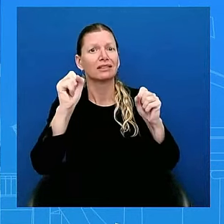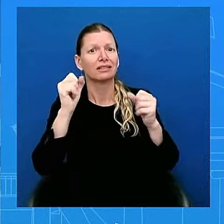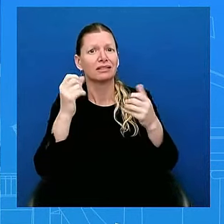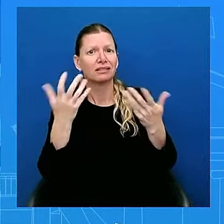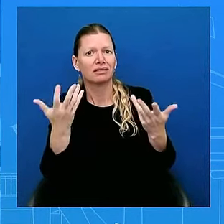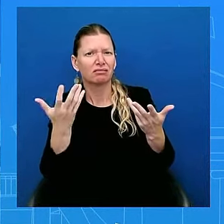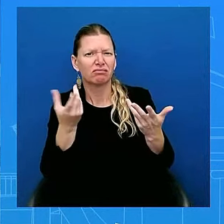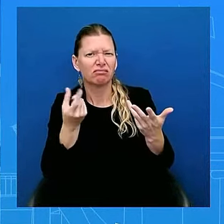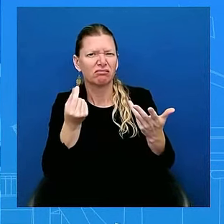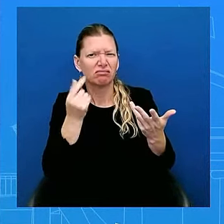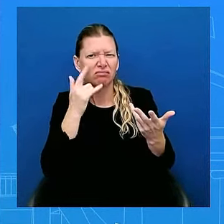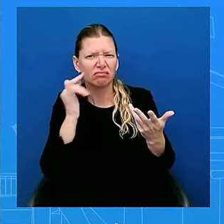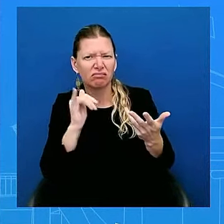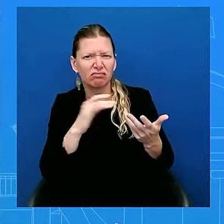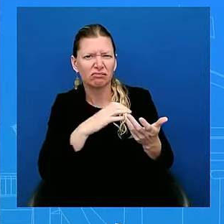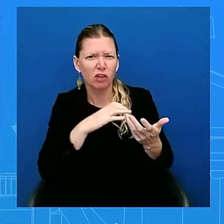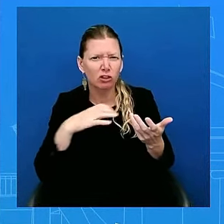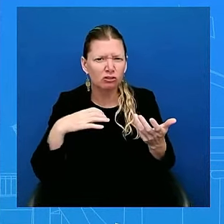he's not a candidate?